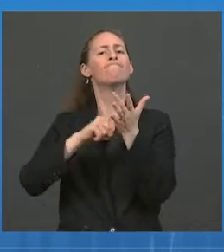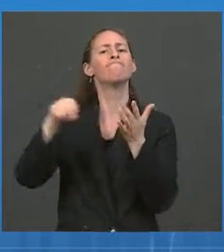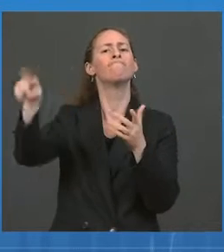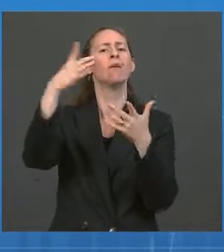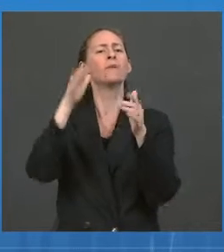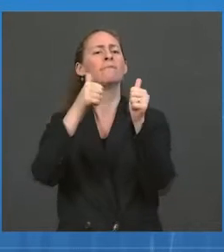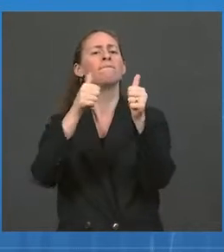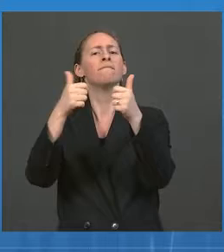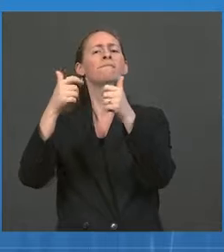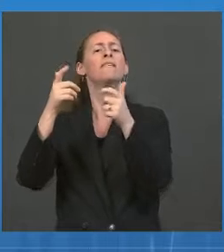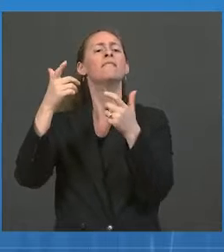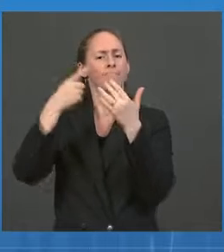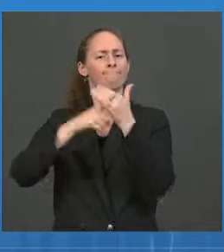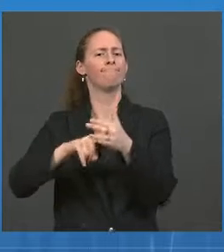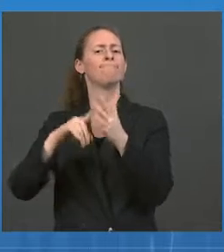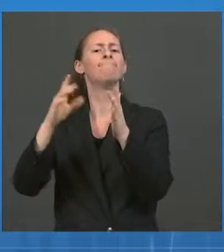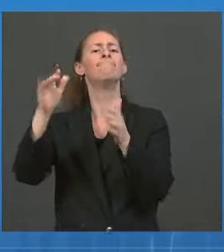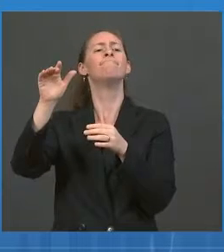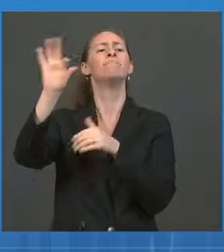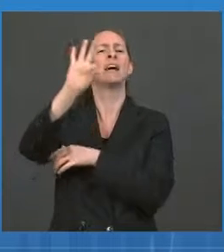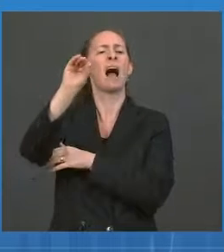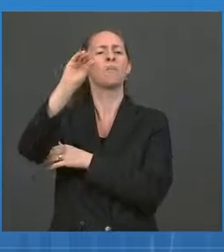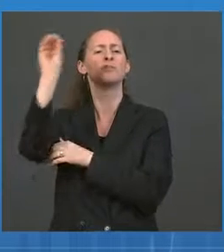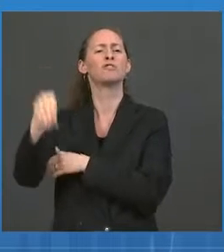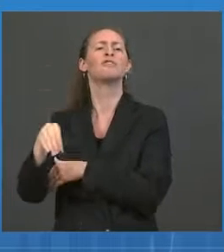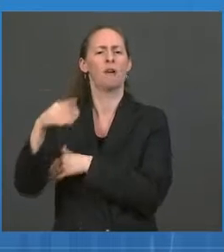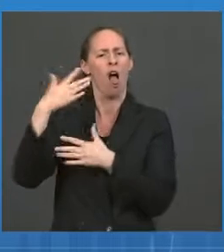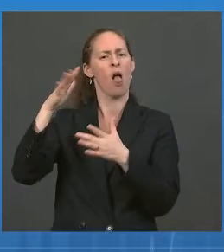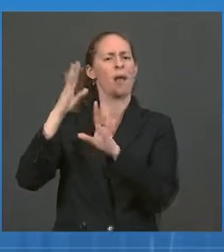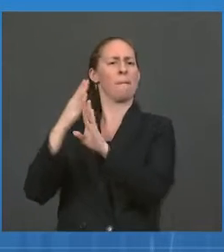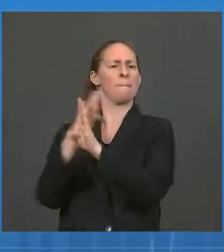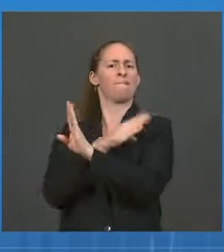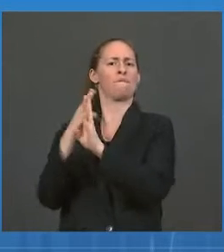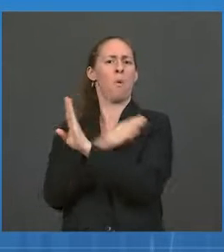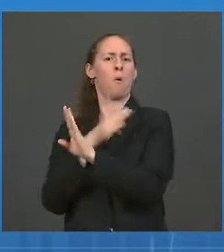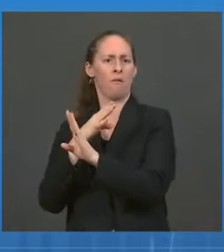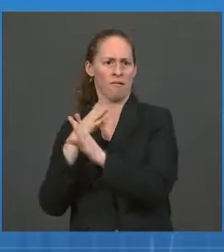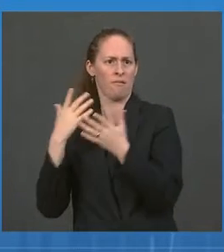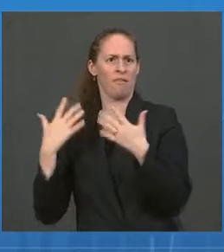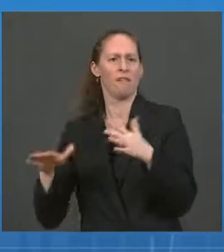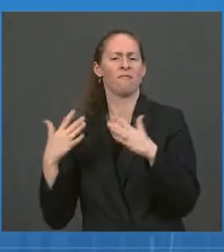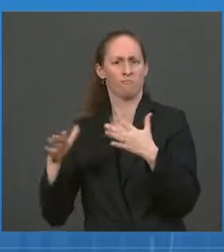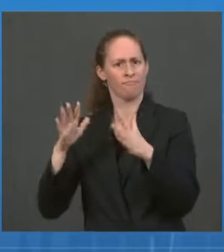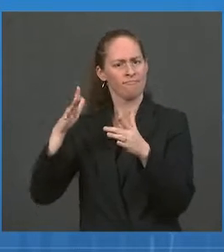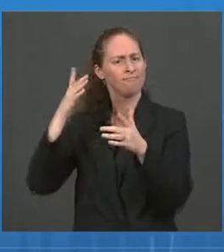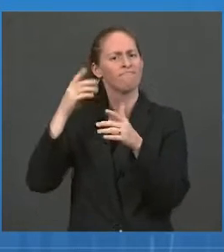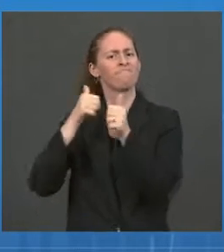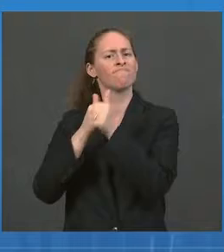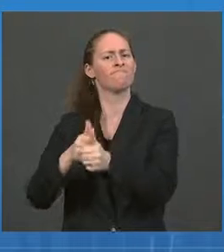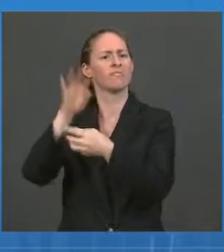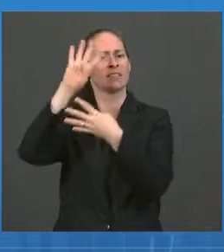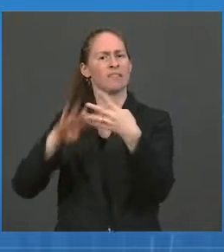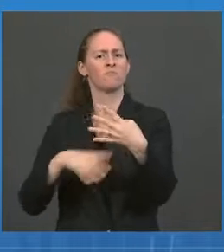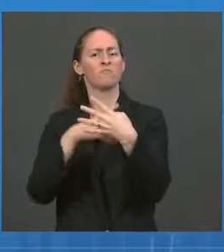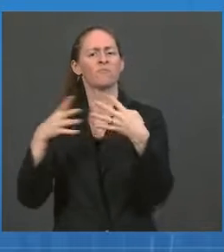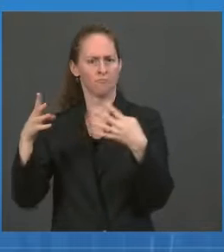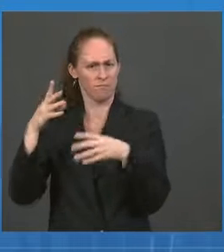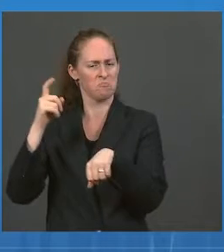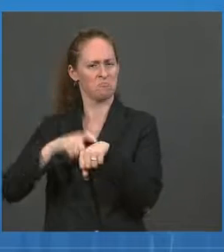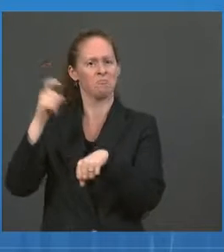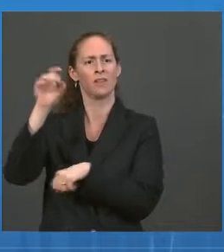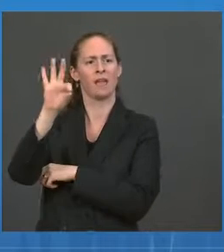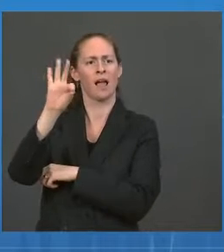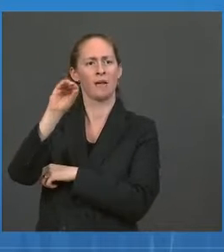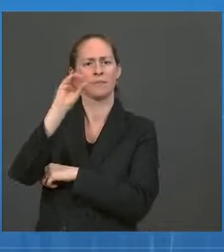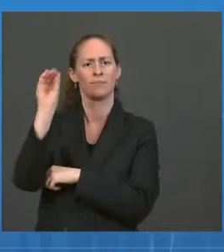percent, well ahead of the deadlines they've set. Ninety percent vaccination rates. That's really strong